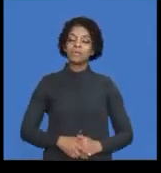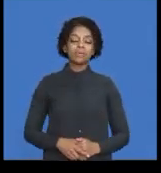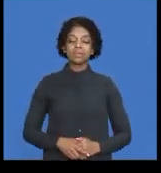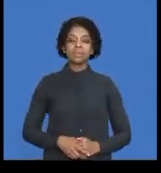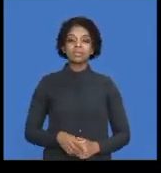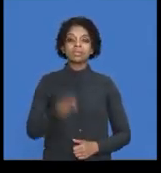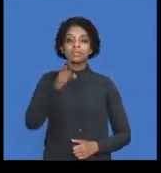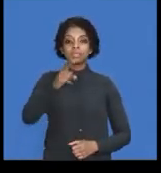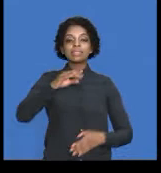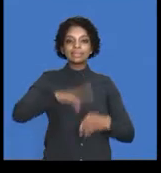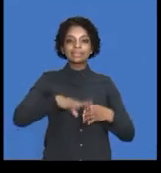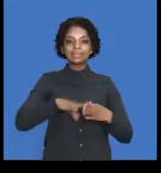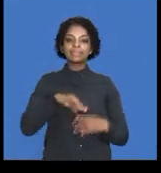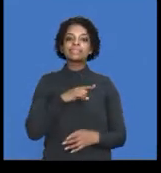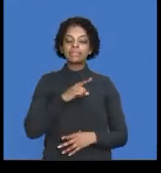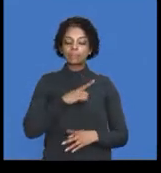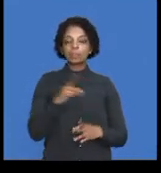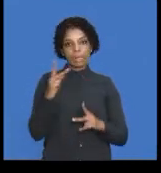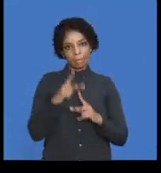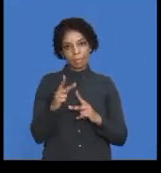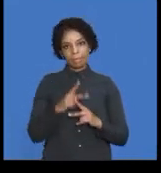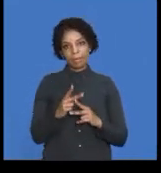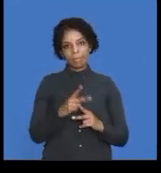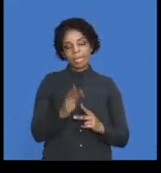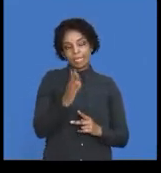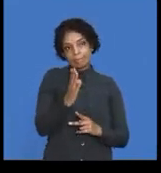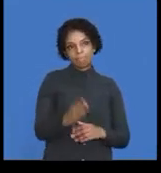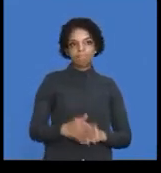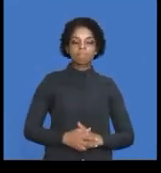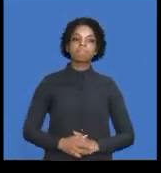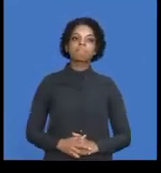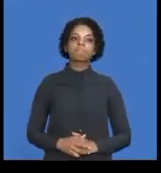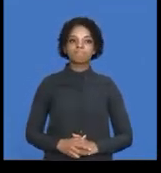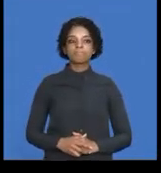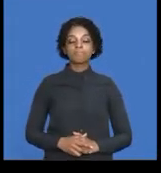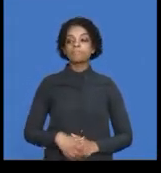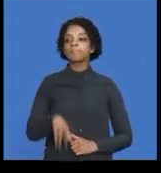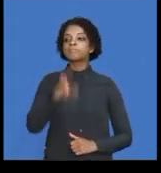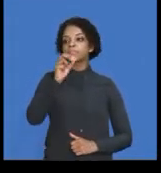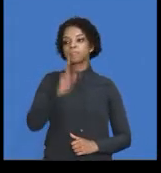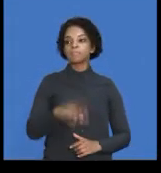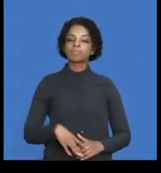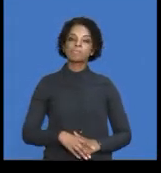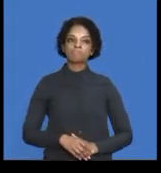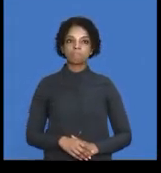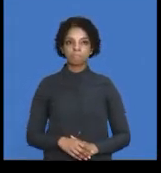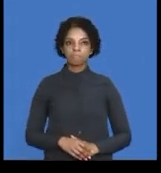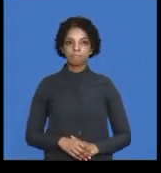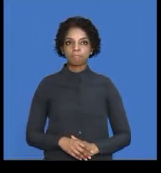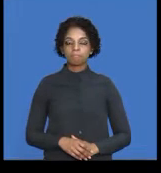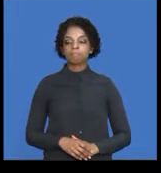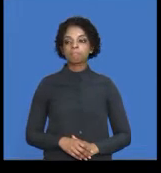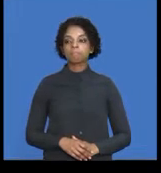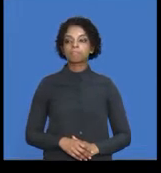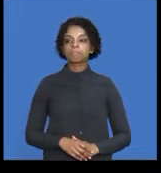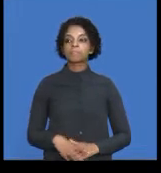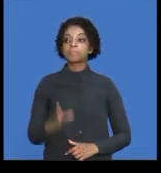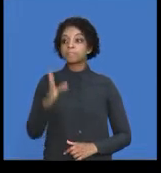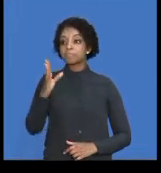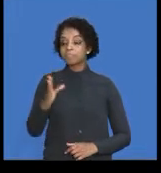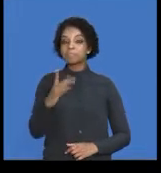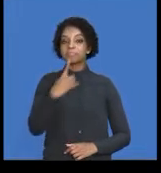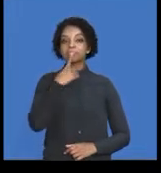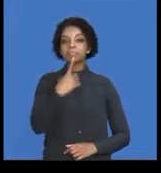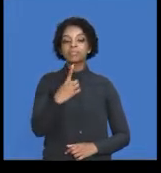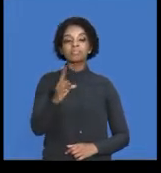prepare a cash budget every year. Okay. The next one said, calculate